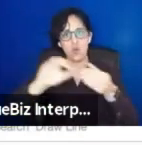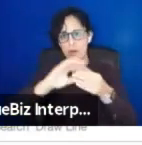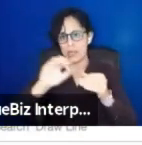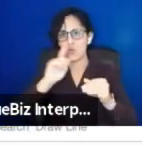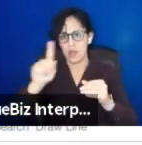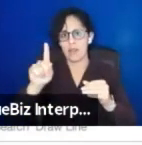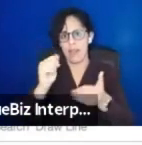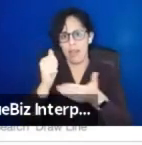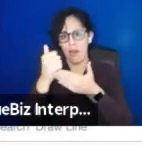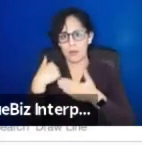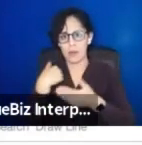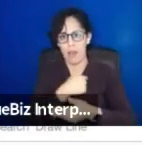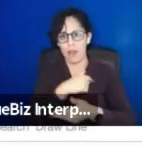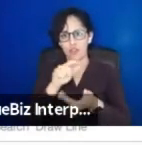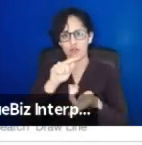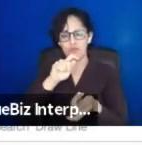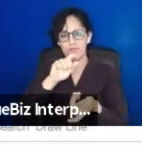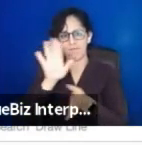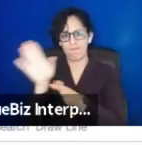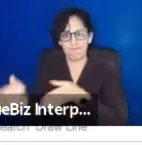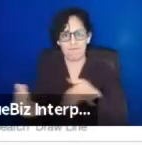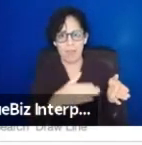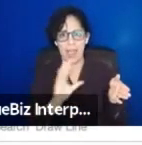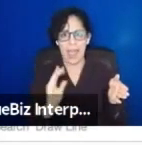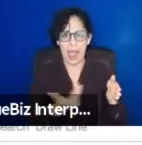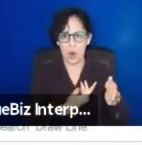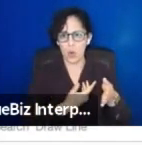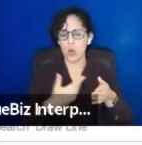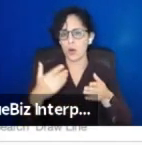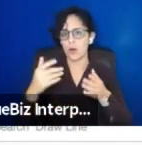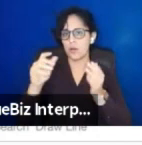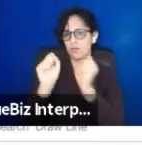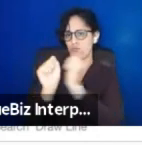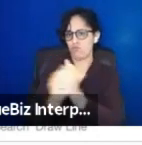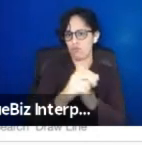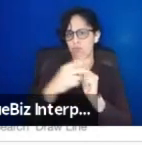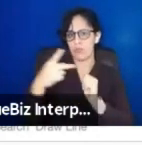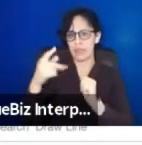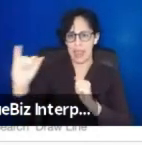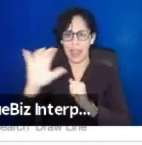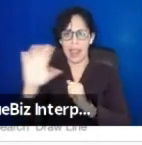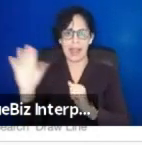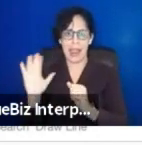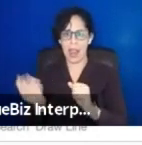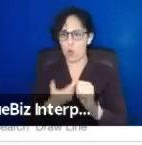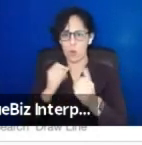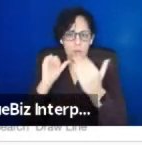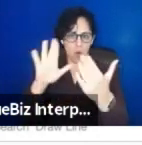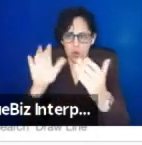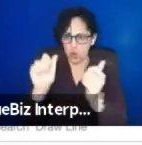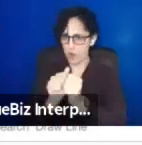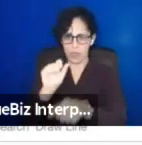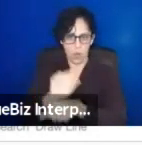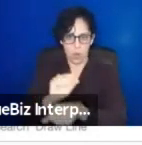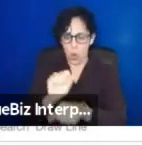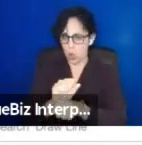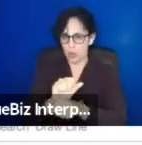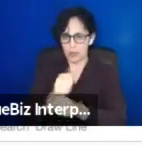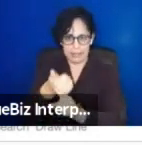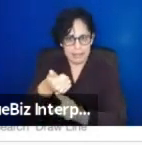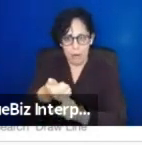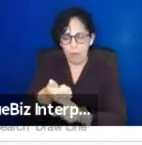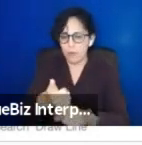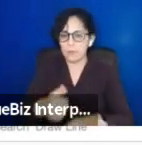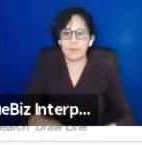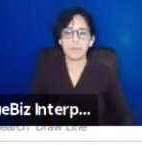RPI into the work we do as a whole. Um, because it wasn't even, it's from